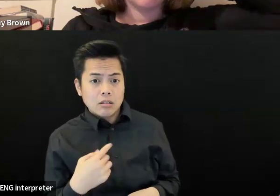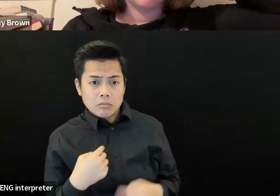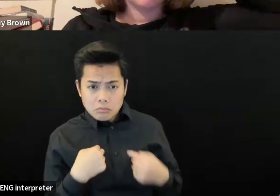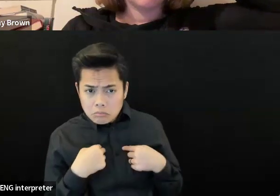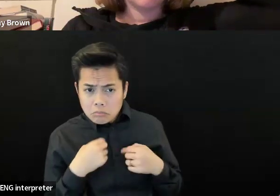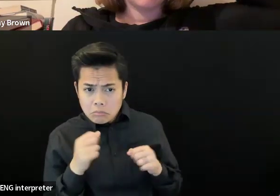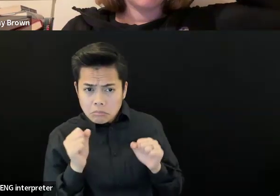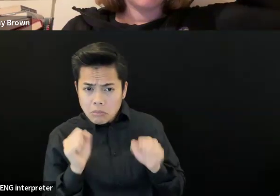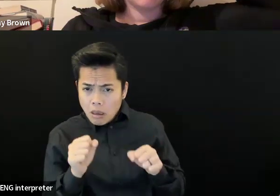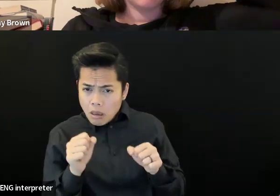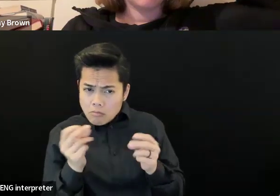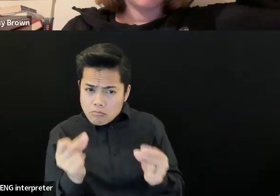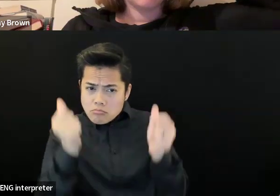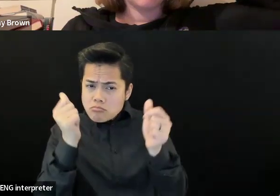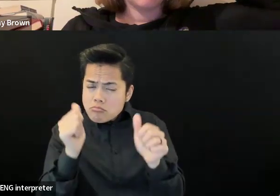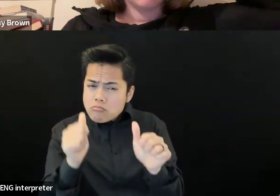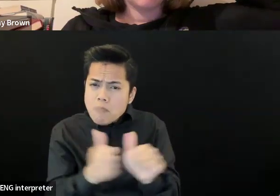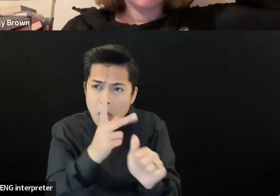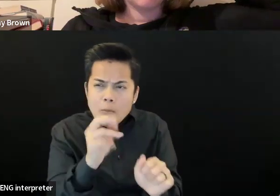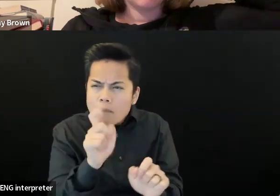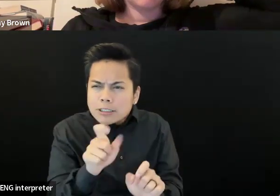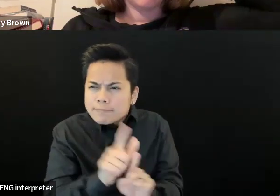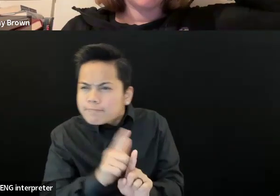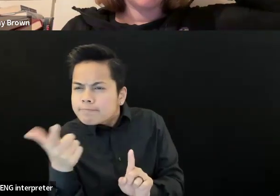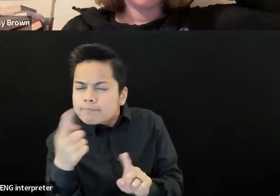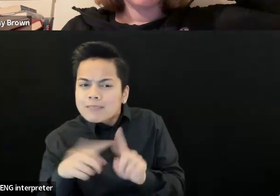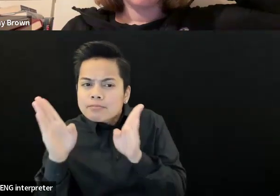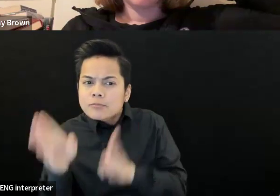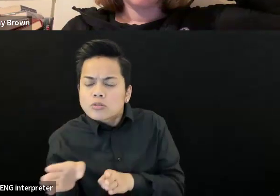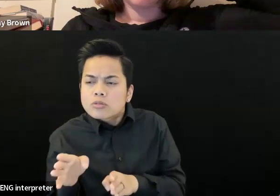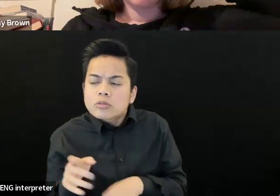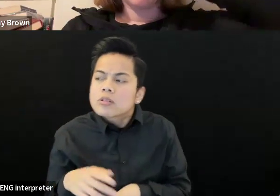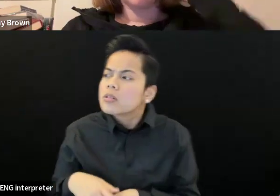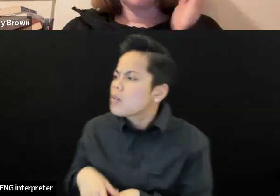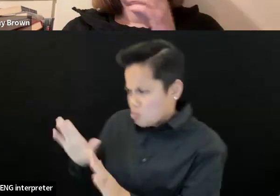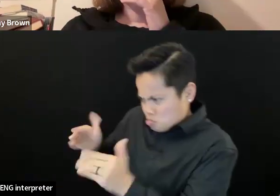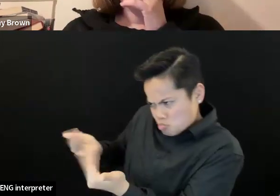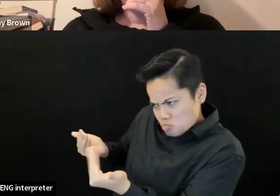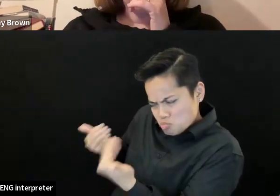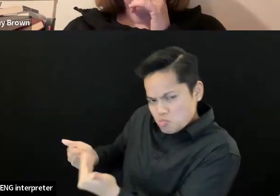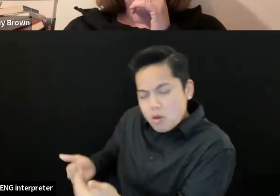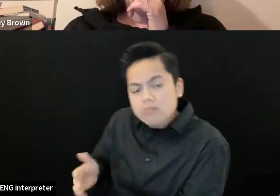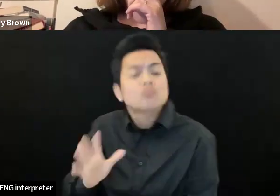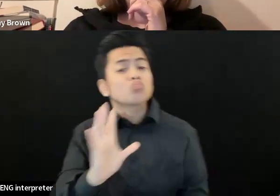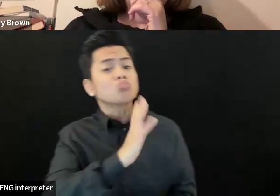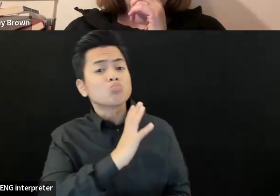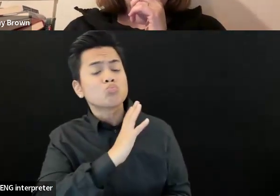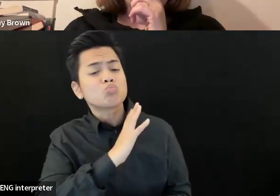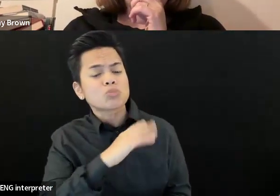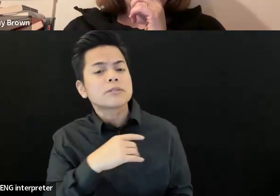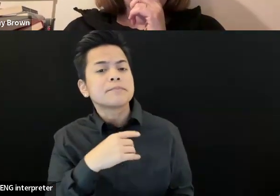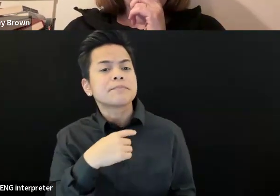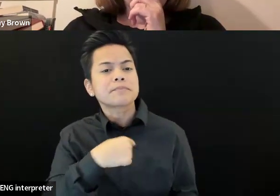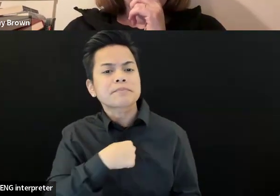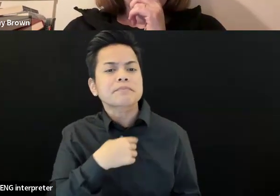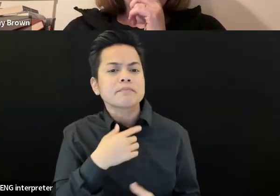follow-up, that'd be fine, but otherwise we'll go to the others. And if we have time, come back very quick. Yeah. 30 seconds. Easy. Uh, just, I want to advocate